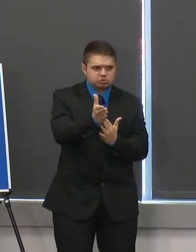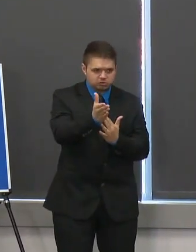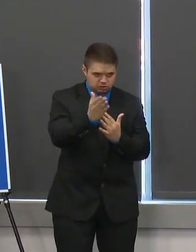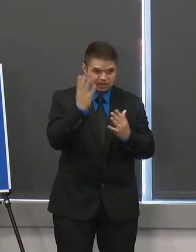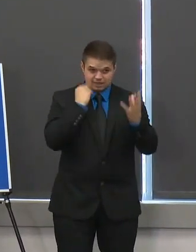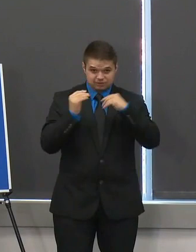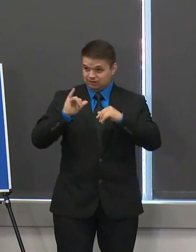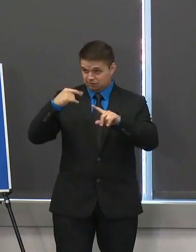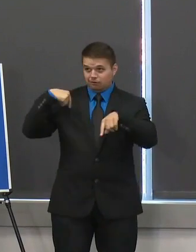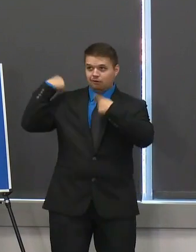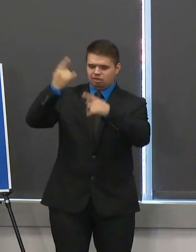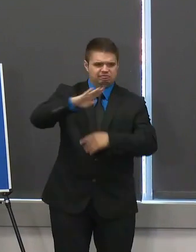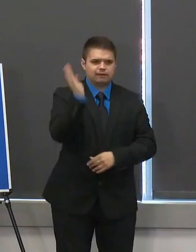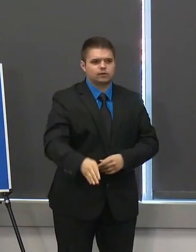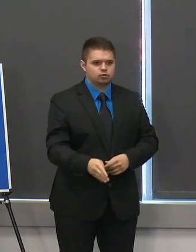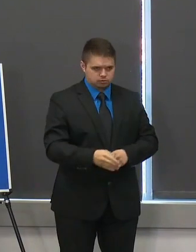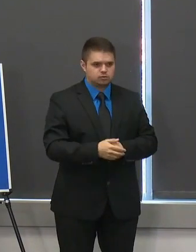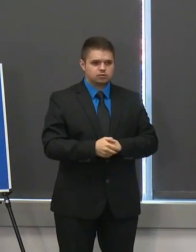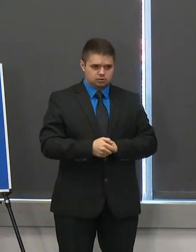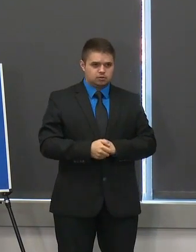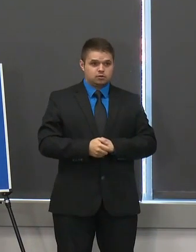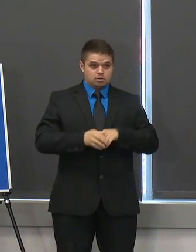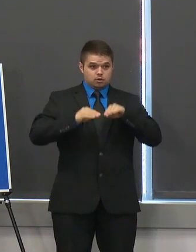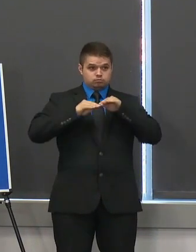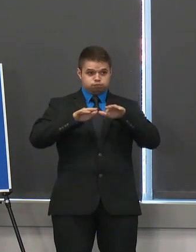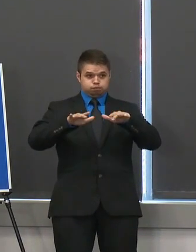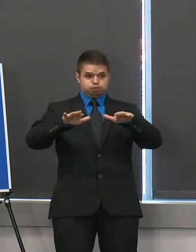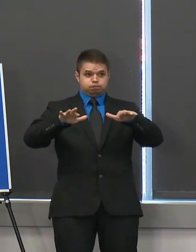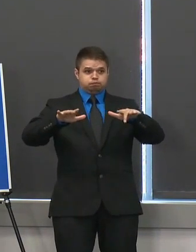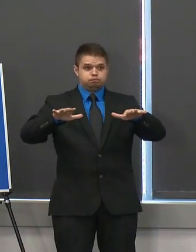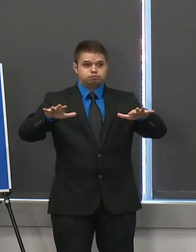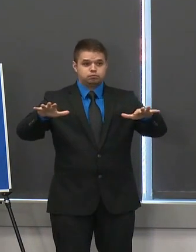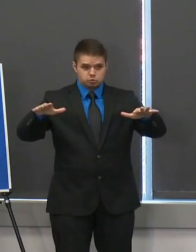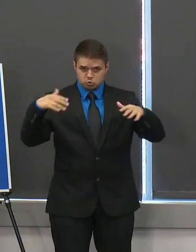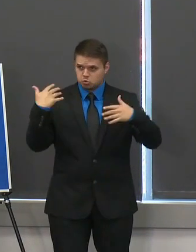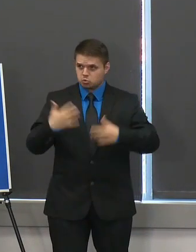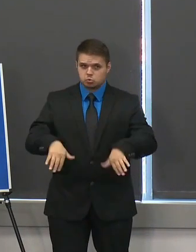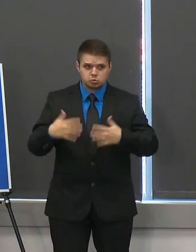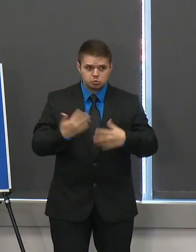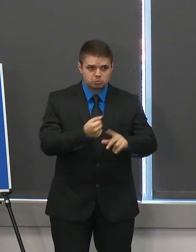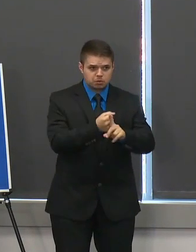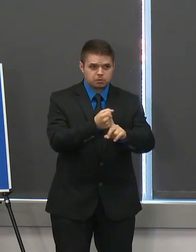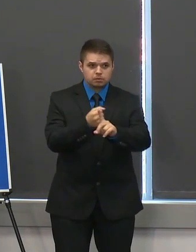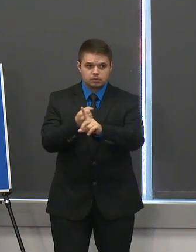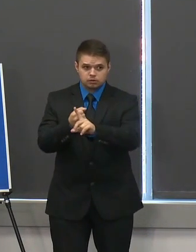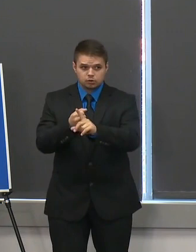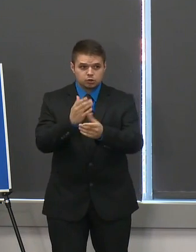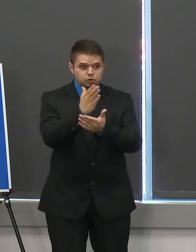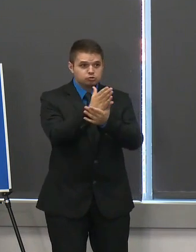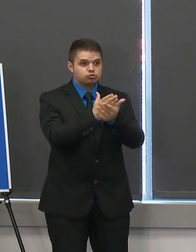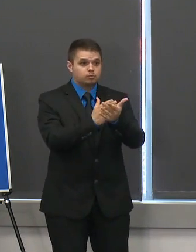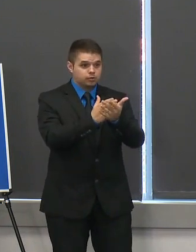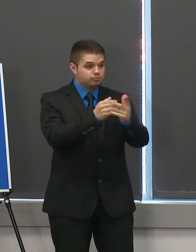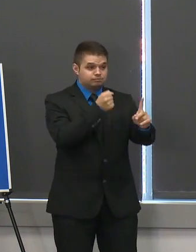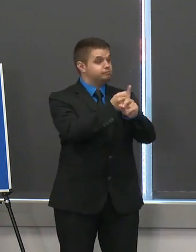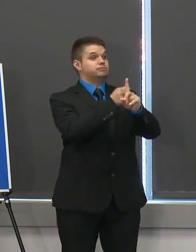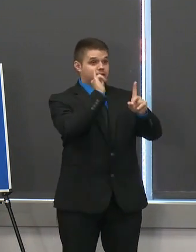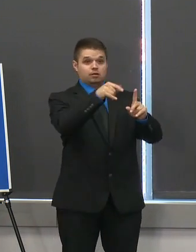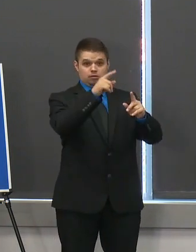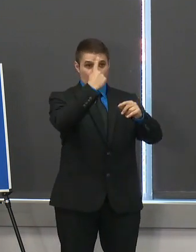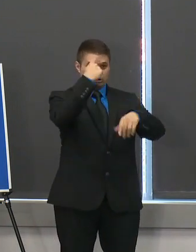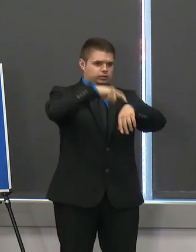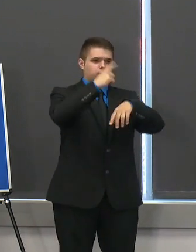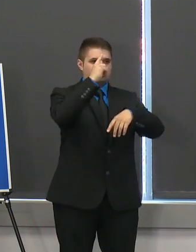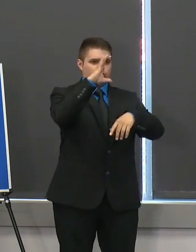widespread impact of this disease some have described it as a once in a century event there really